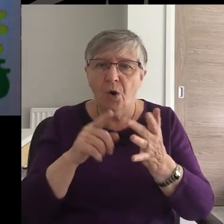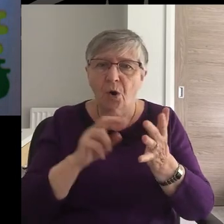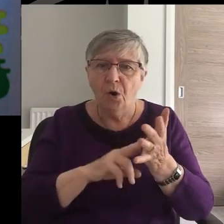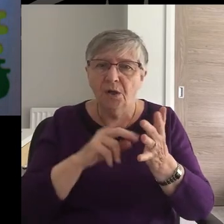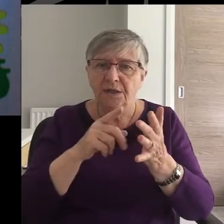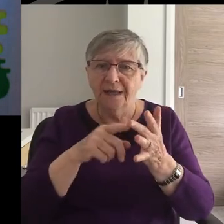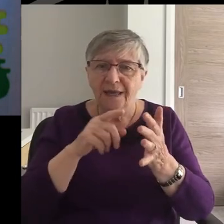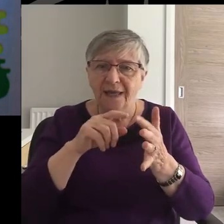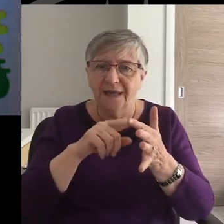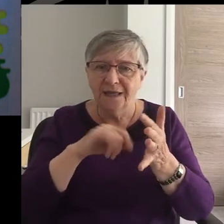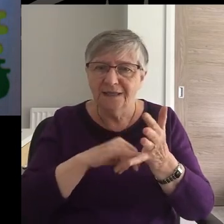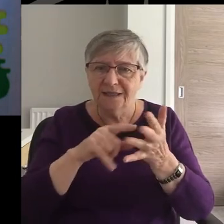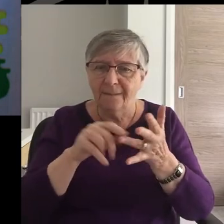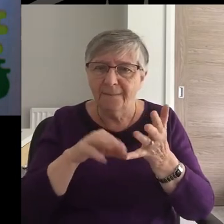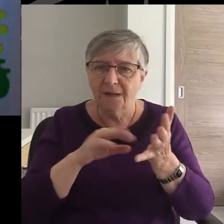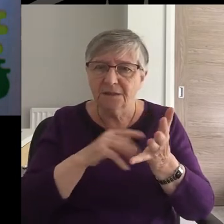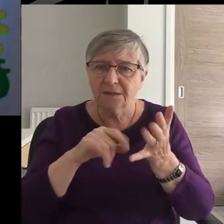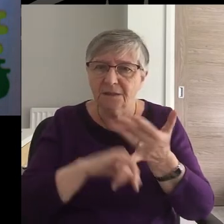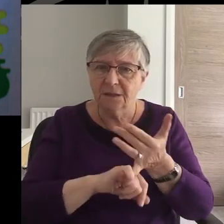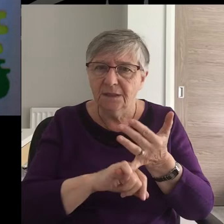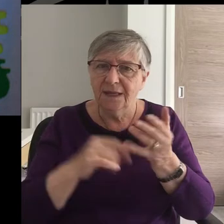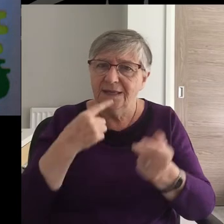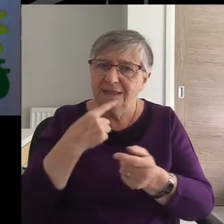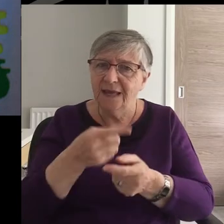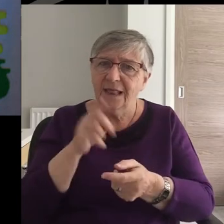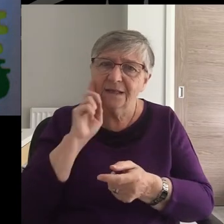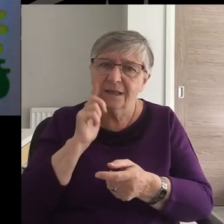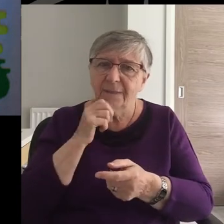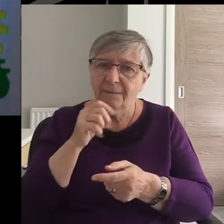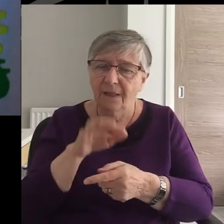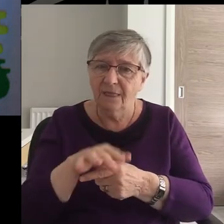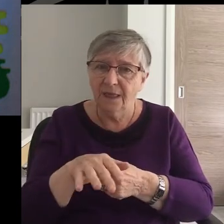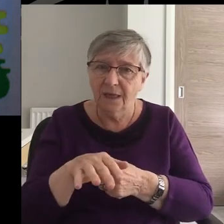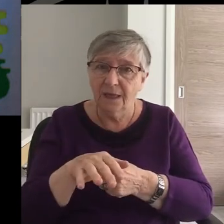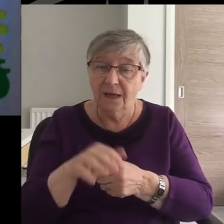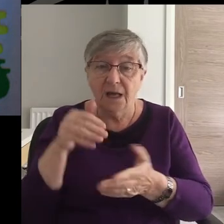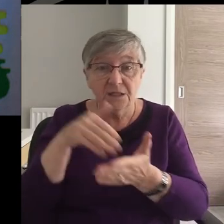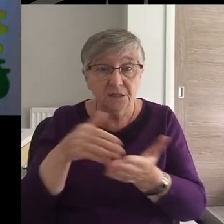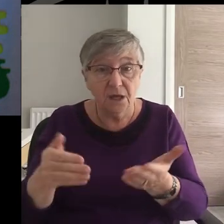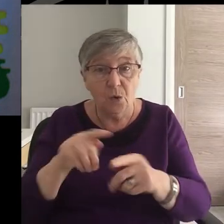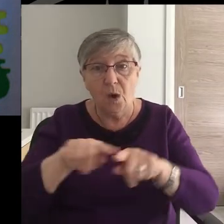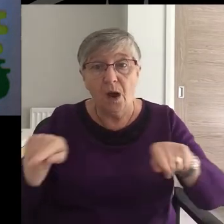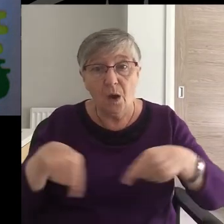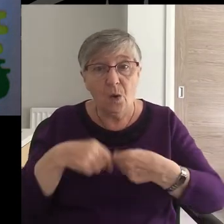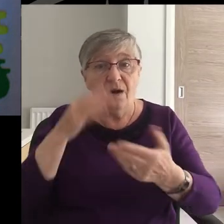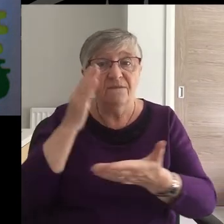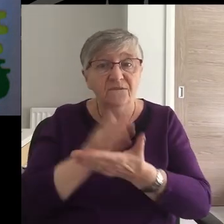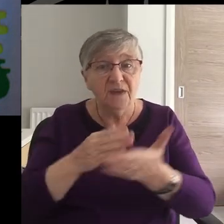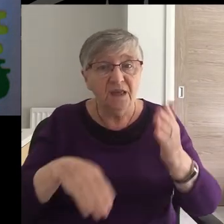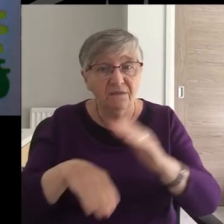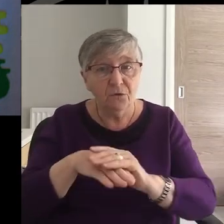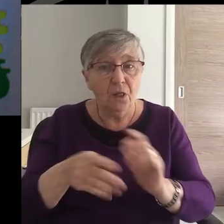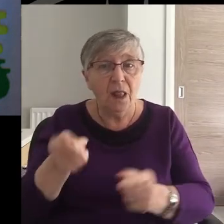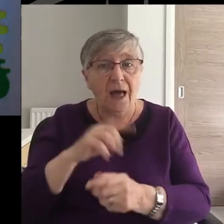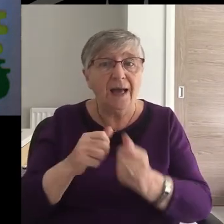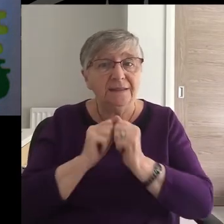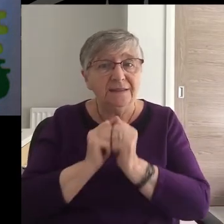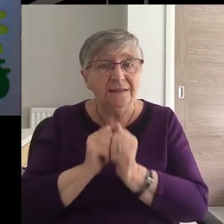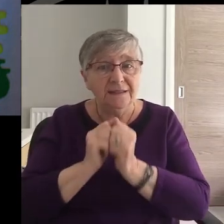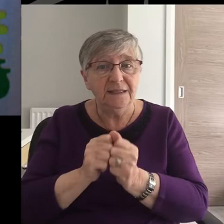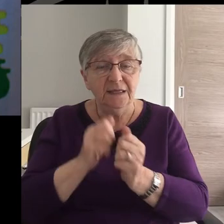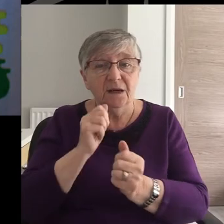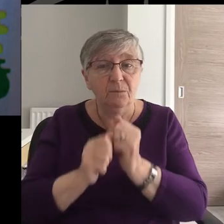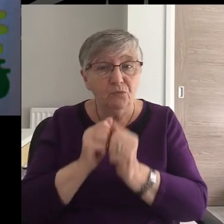Onesimus, Paul tells the folks at Colossae, is now our faithful and dear brother,